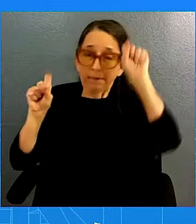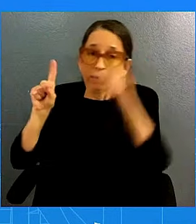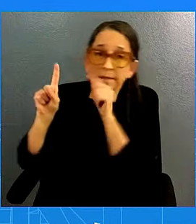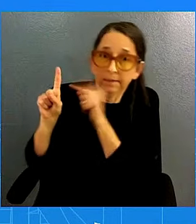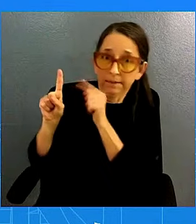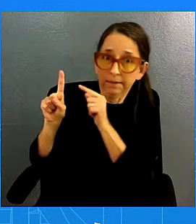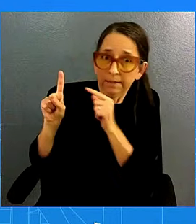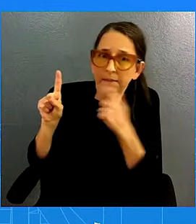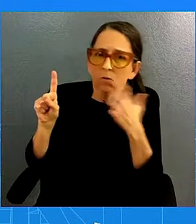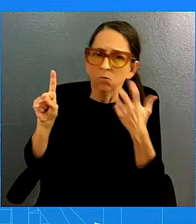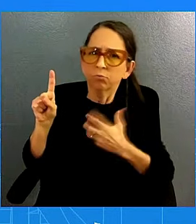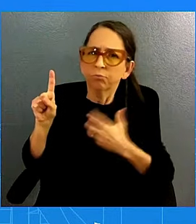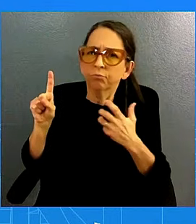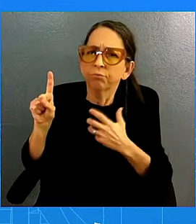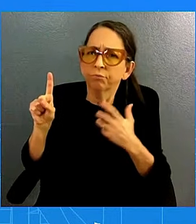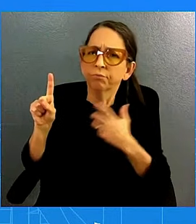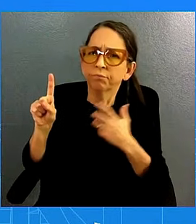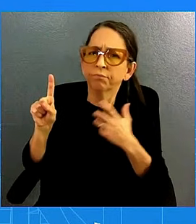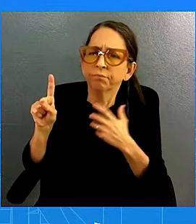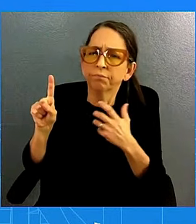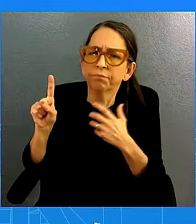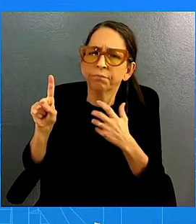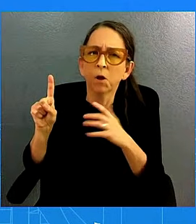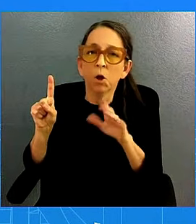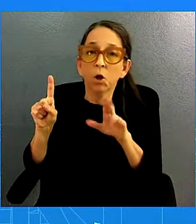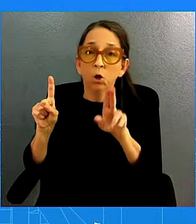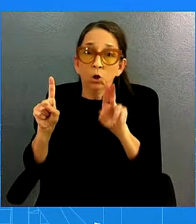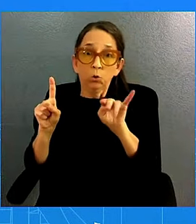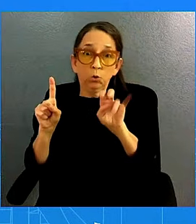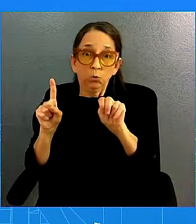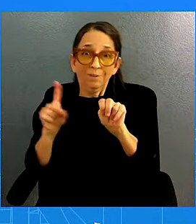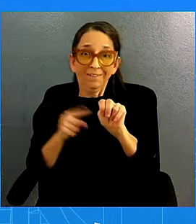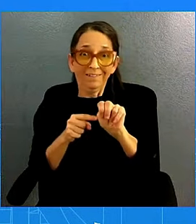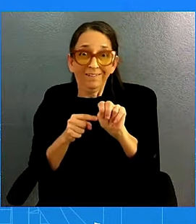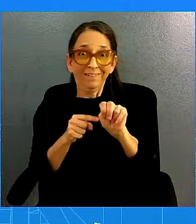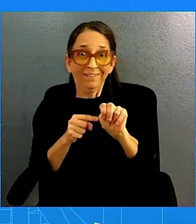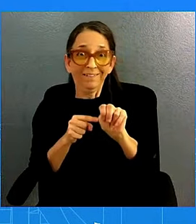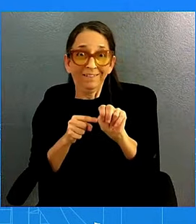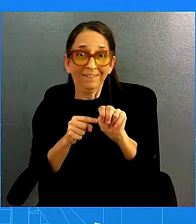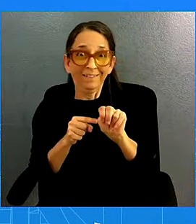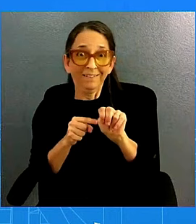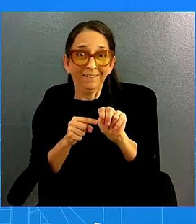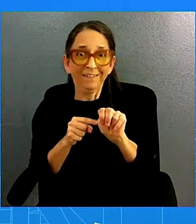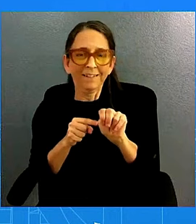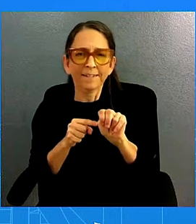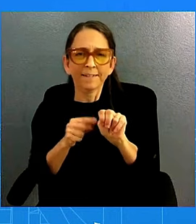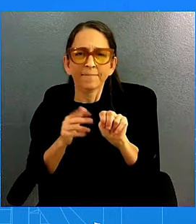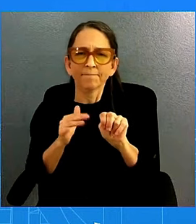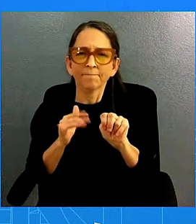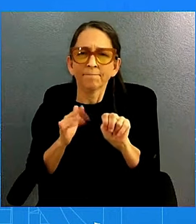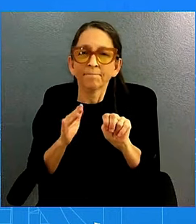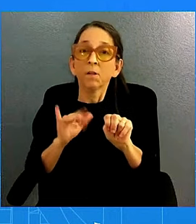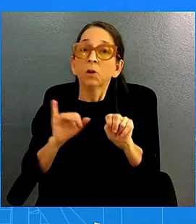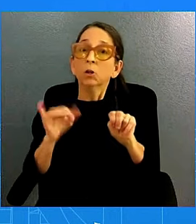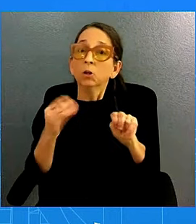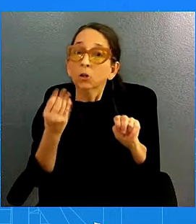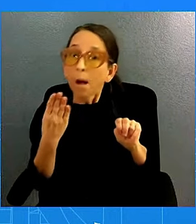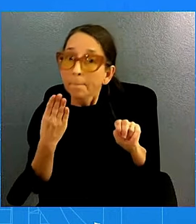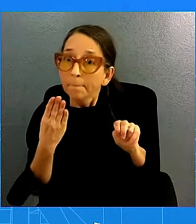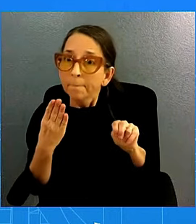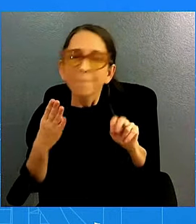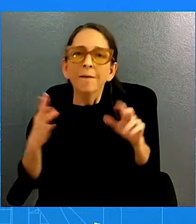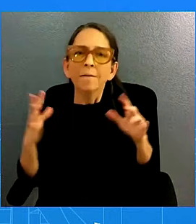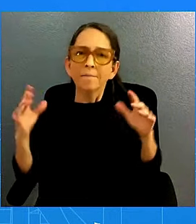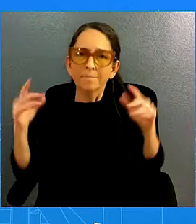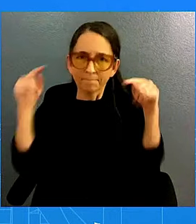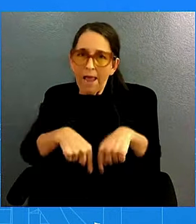to union and bringing jobs back to America, he has put that front and center